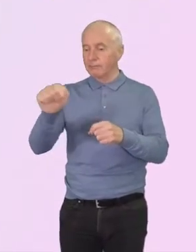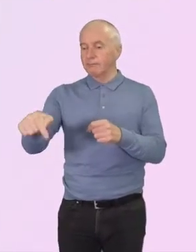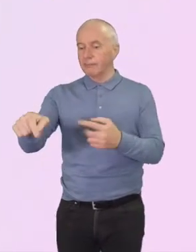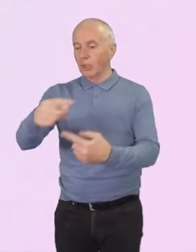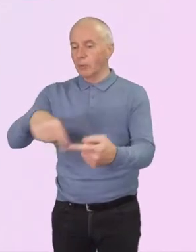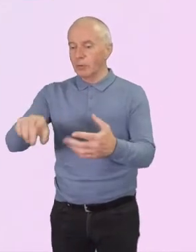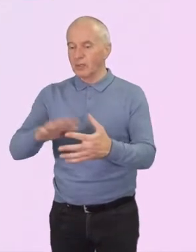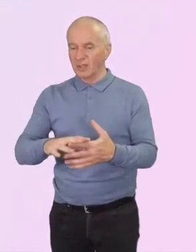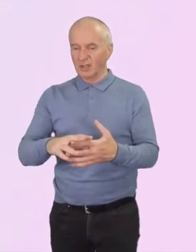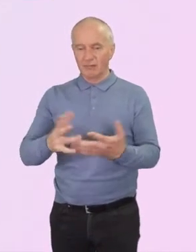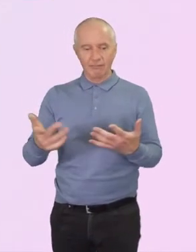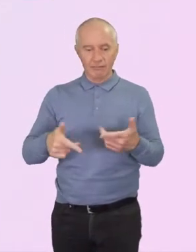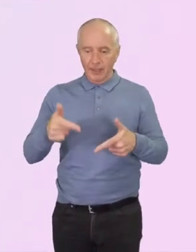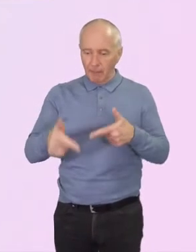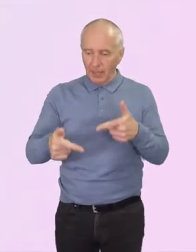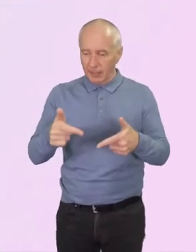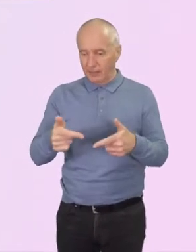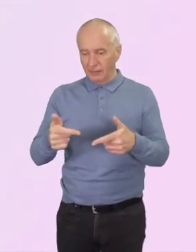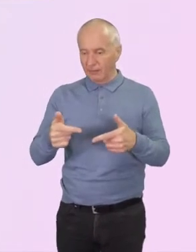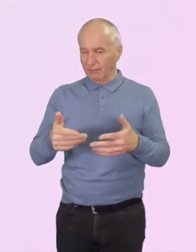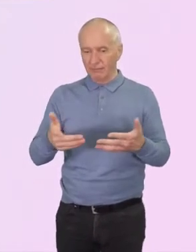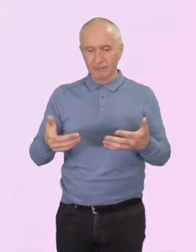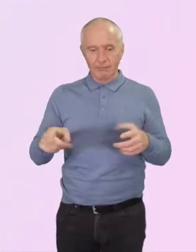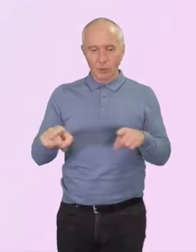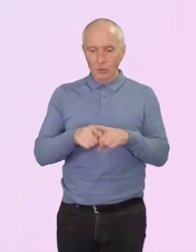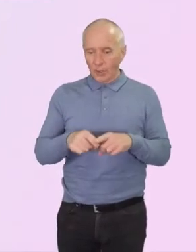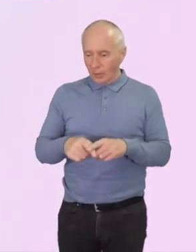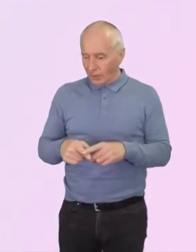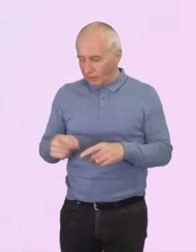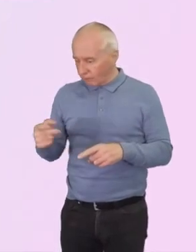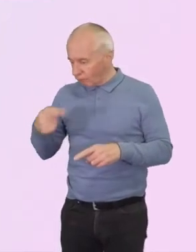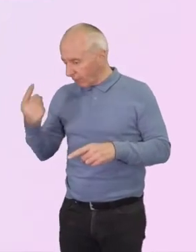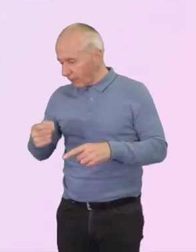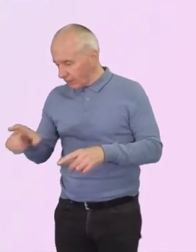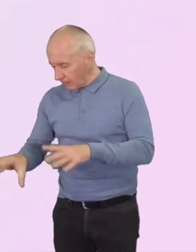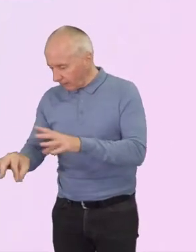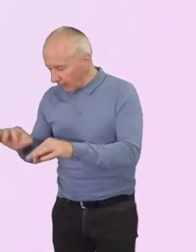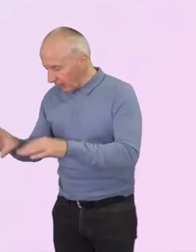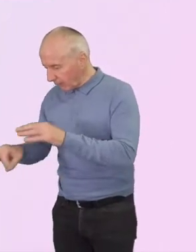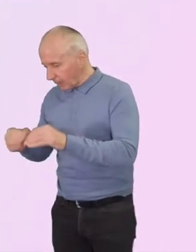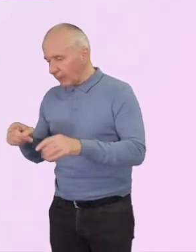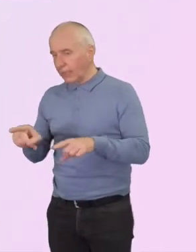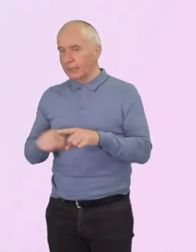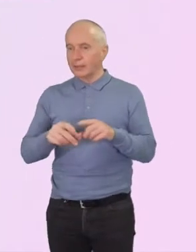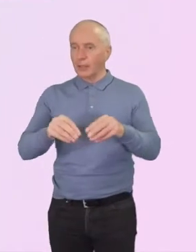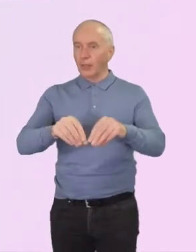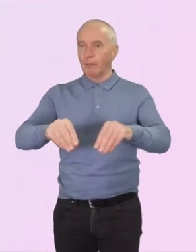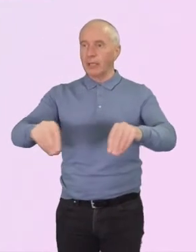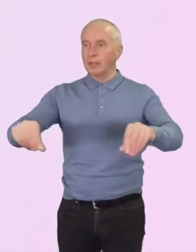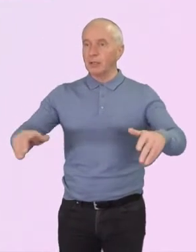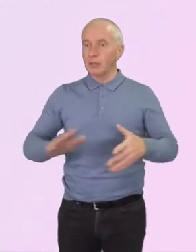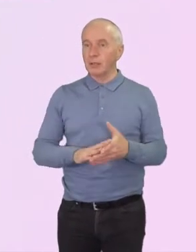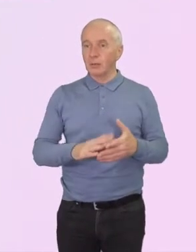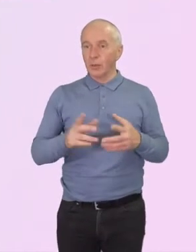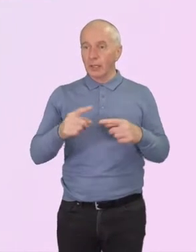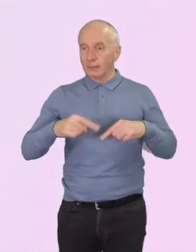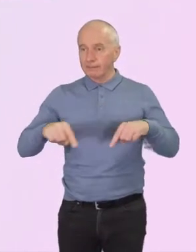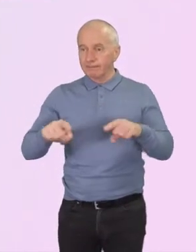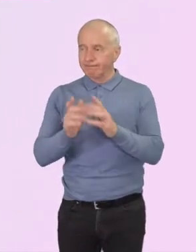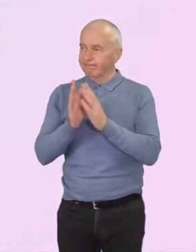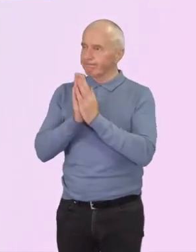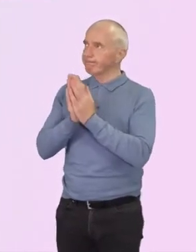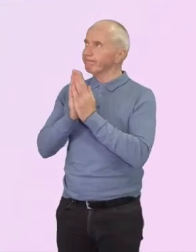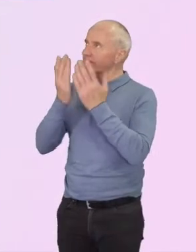rides, do litter picks and we have services on the beach. Last February, just before lockdown, we hosted a